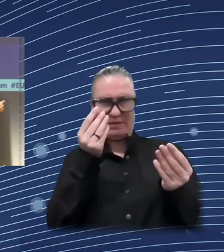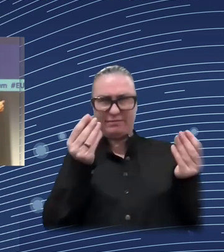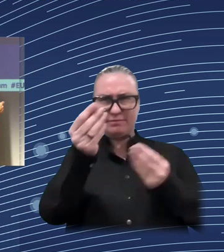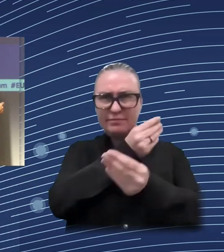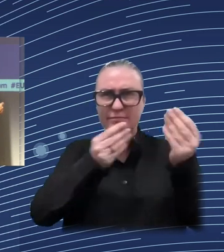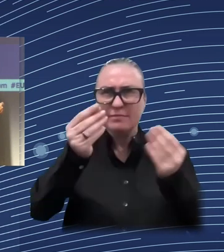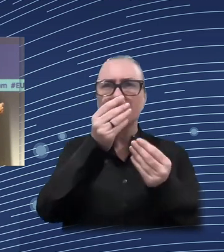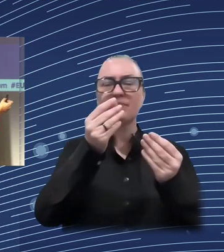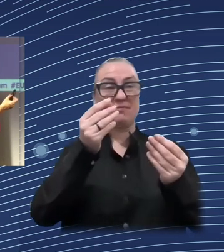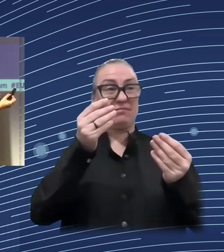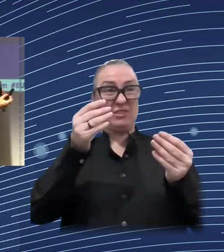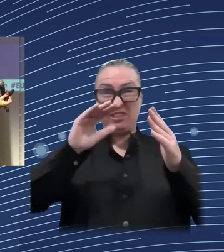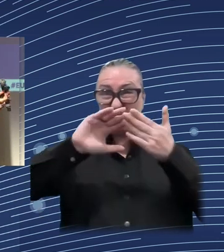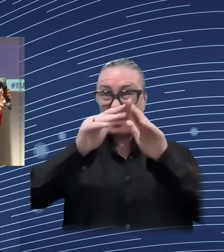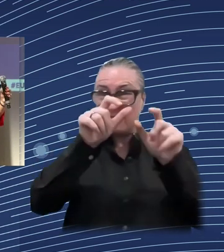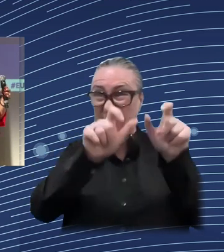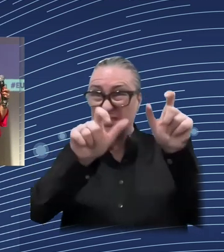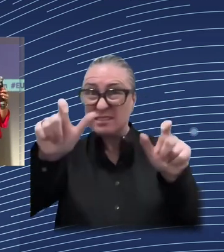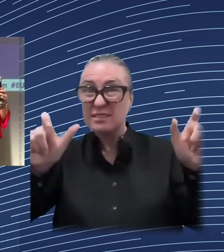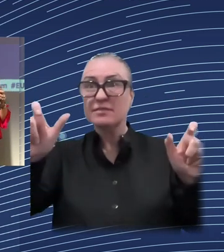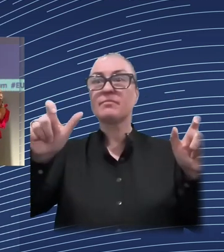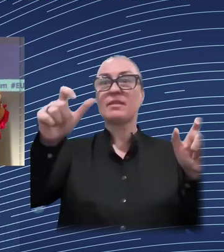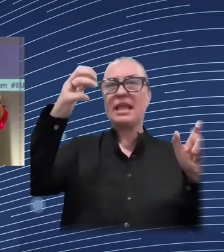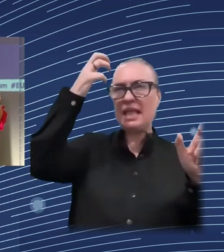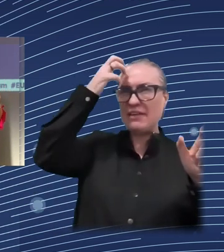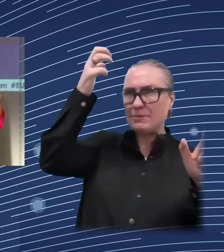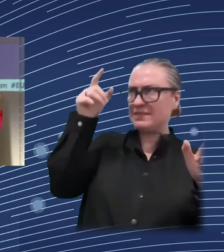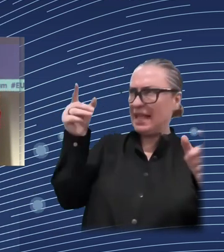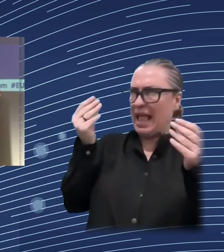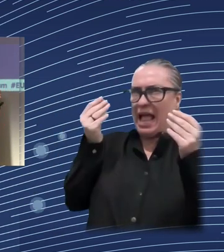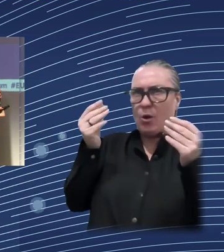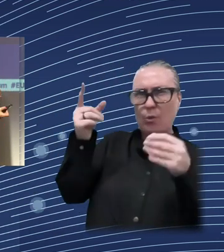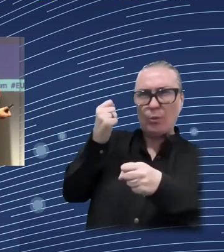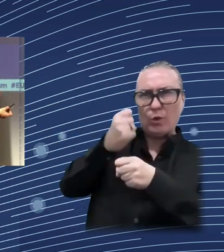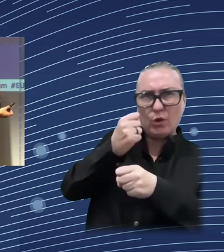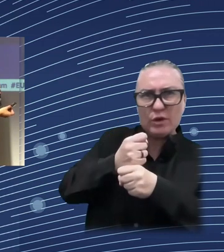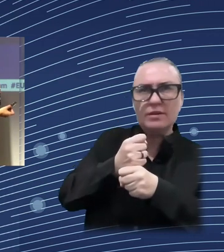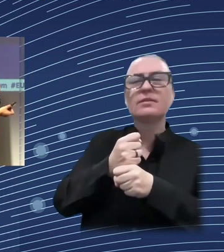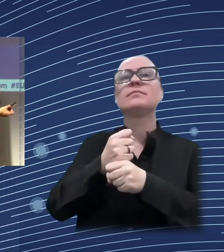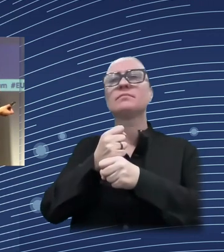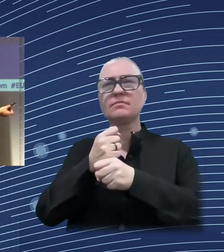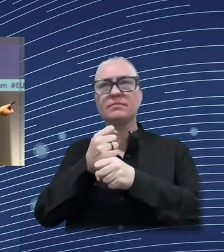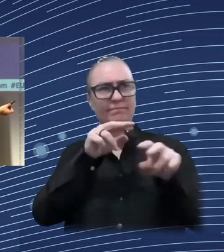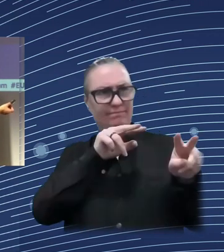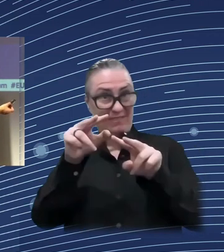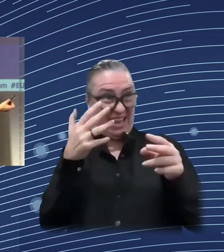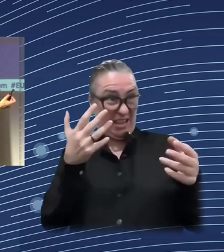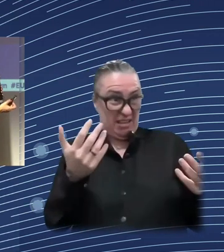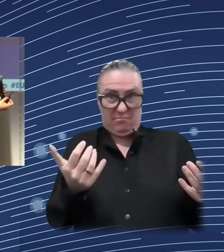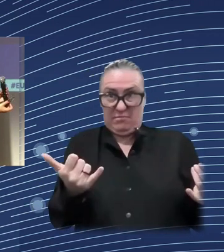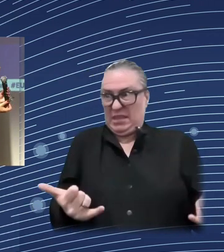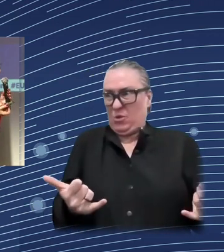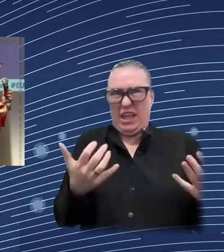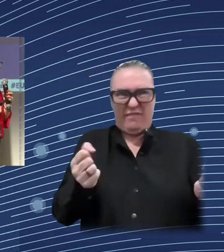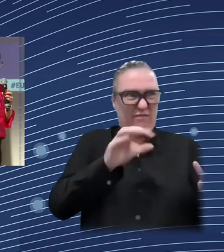interlinked. So, what does it mean in terms of distributional impact assessment? I